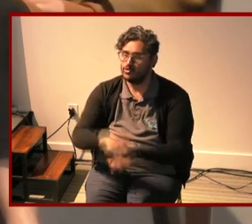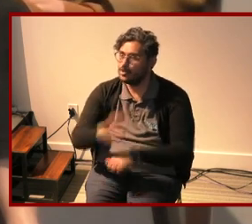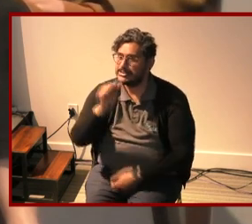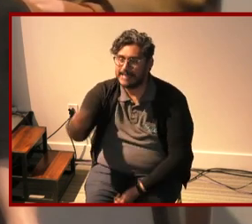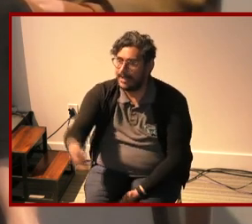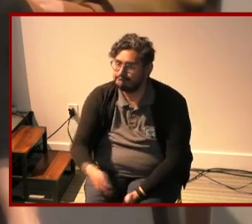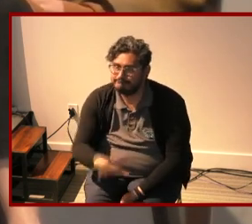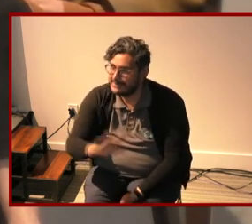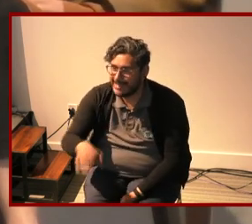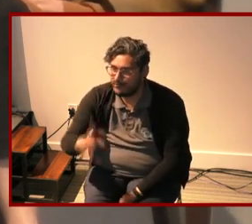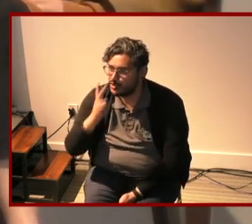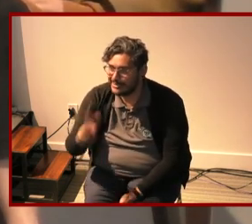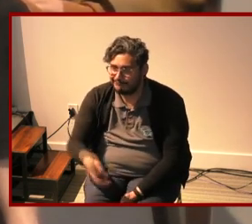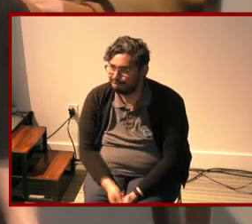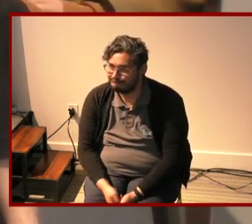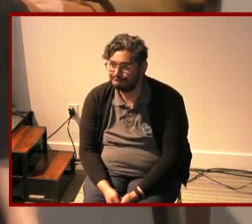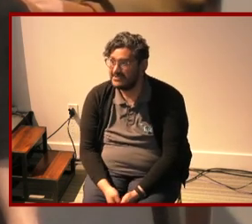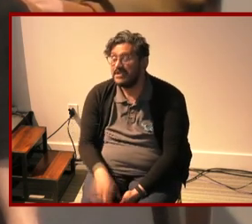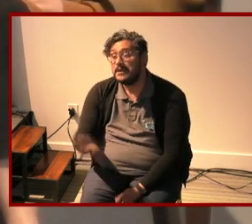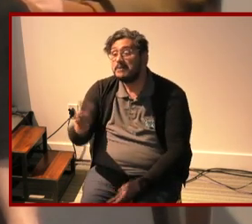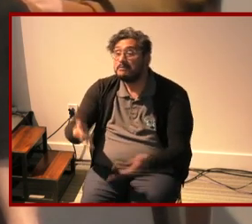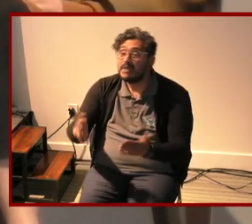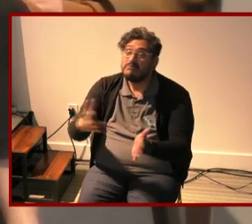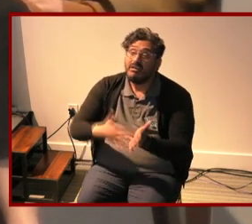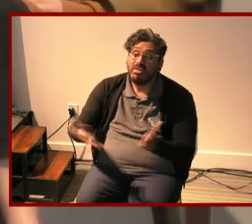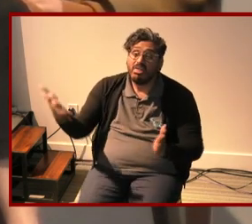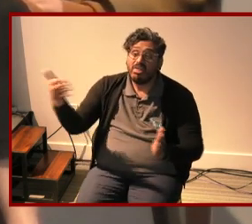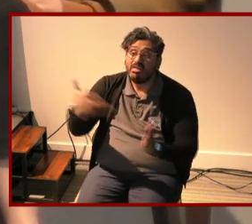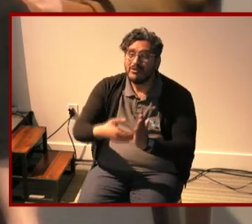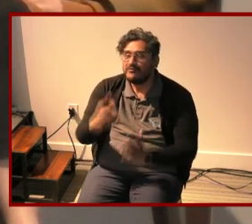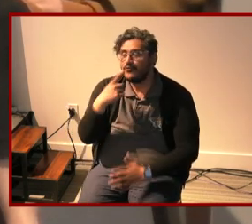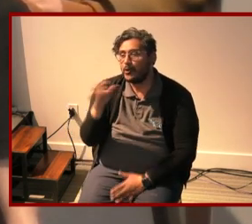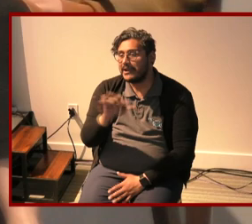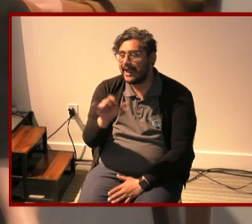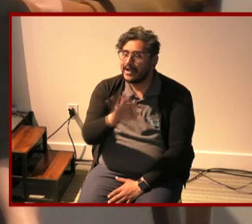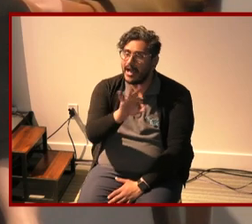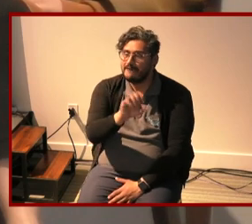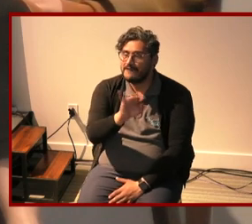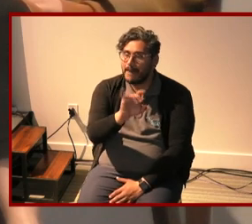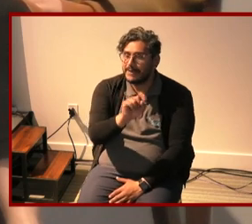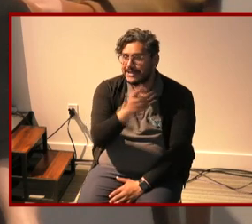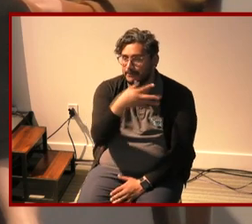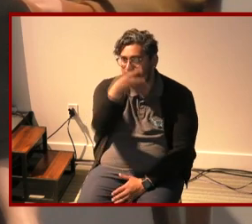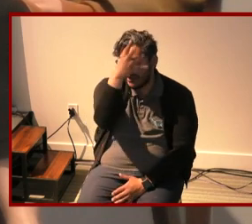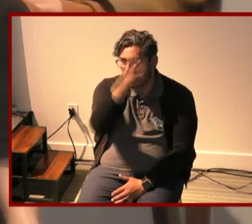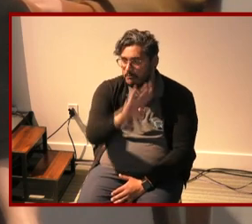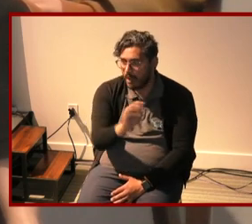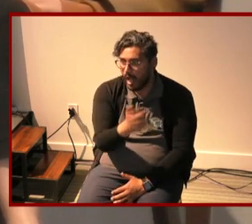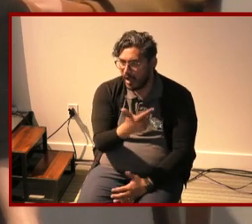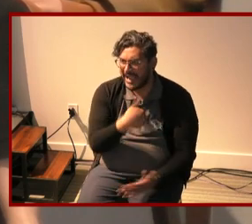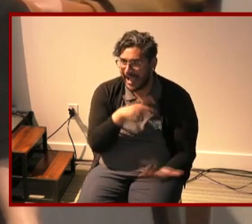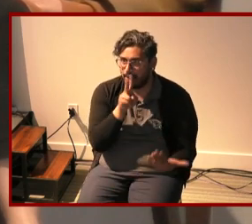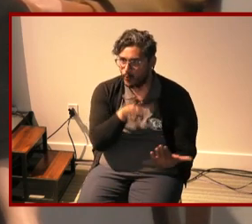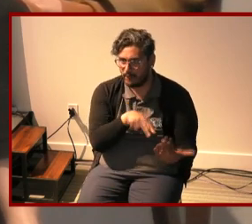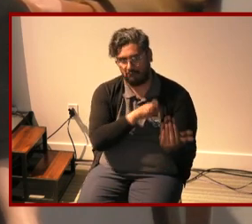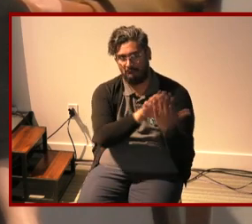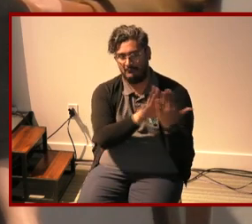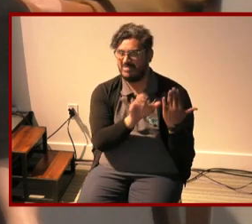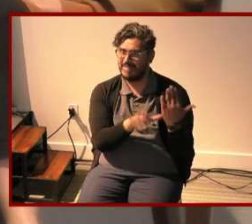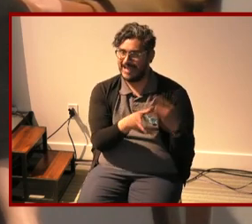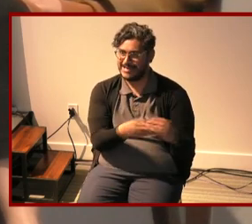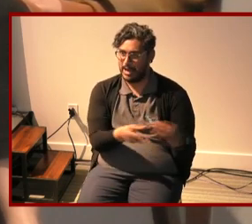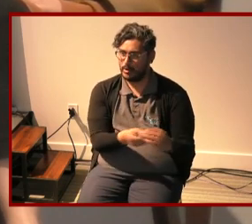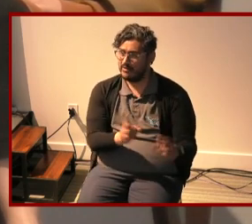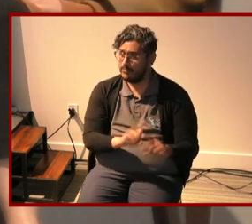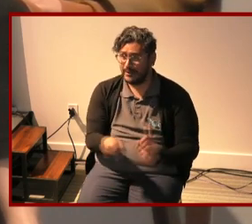not i mean maybe occasionally on like a feminist parenting blog um i'll encounter that narrative um but